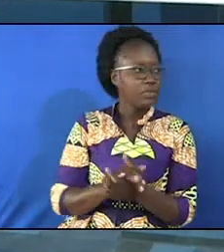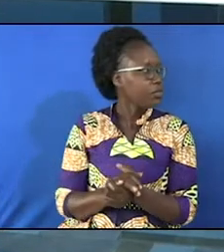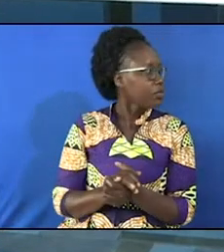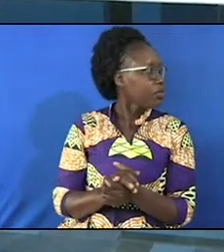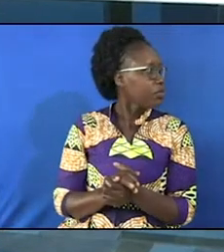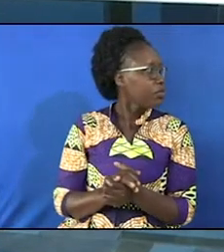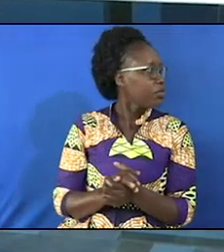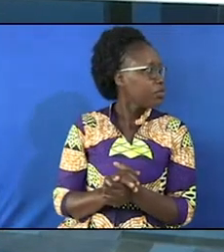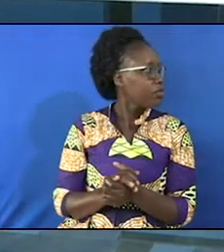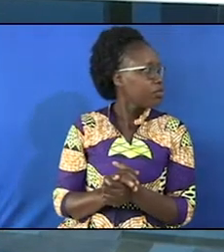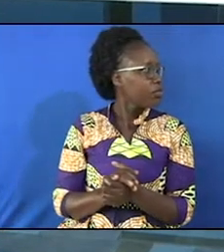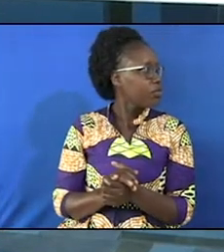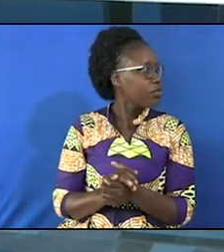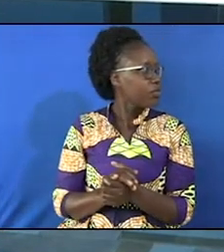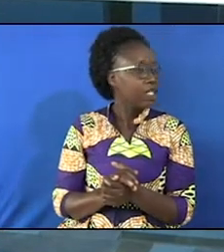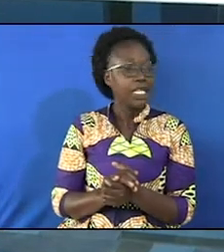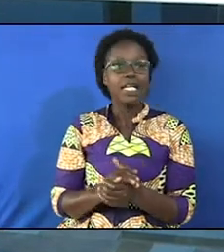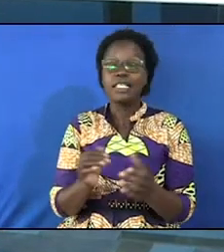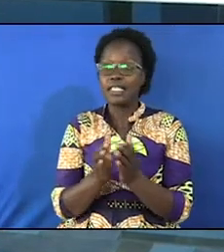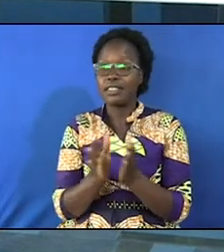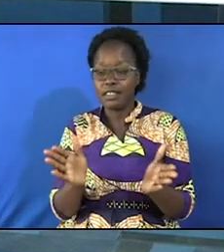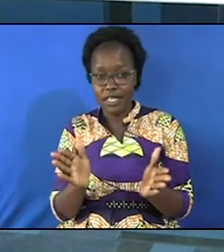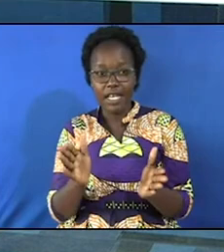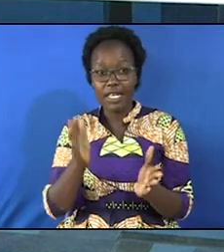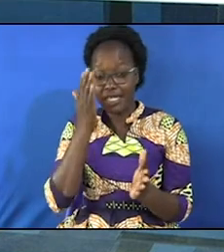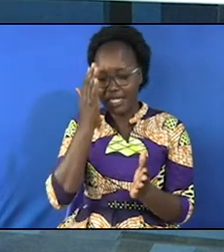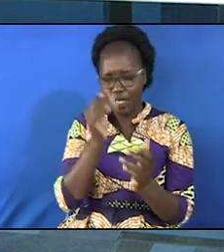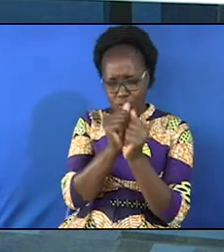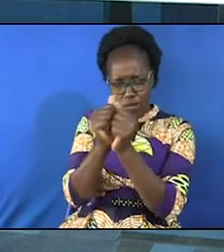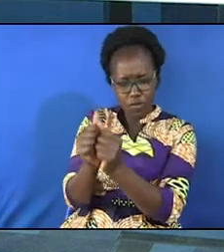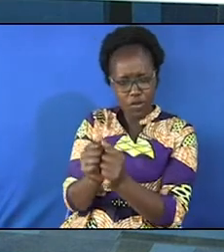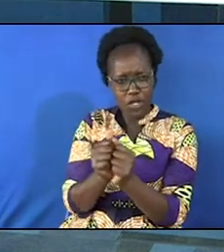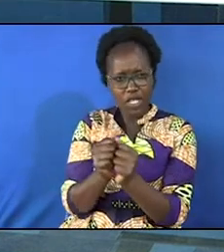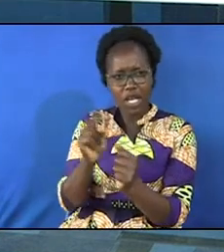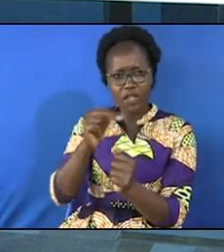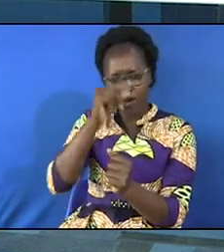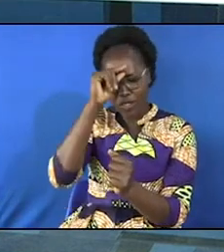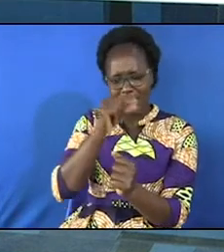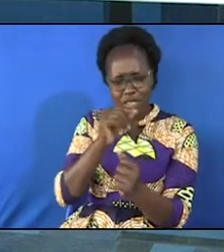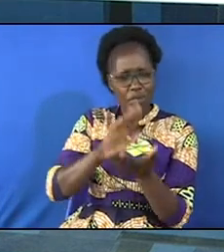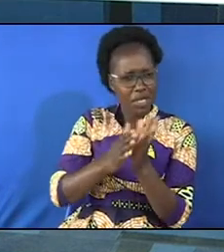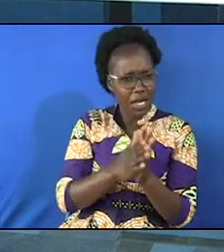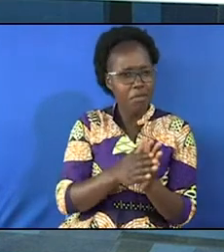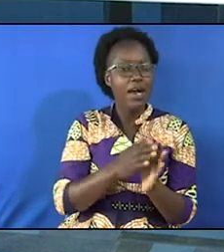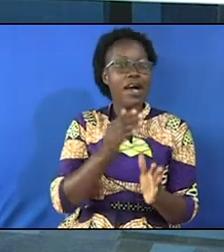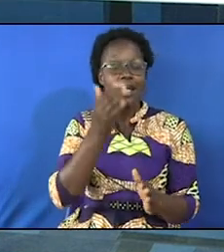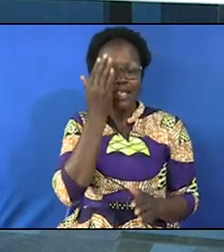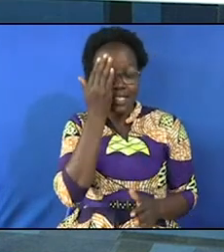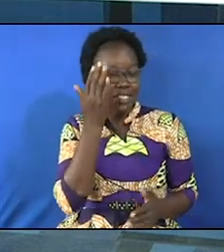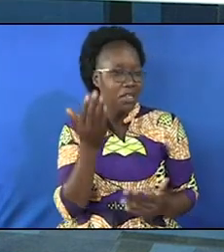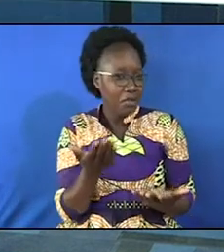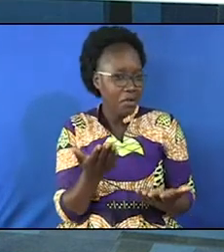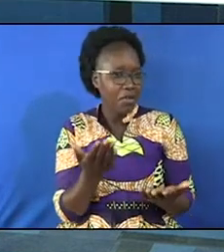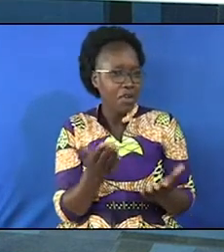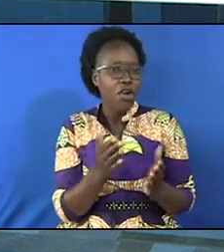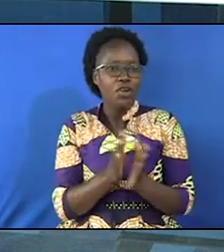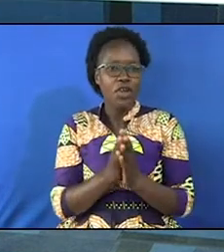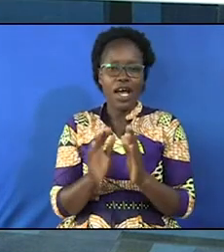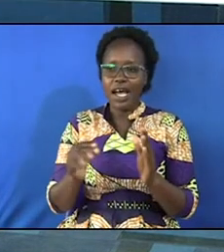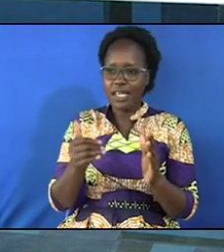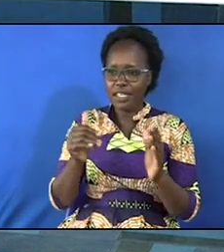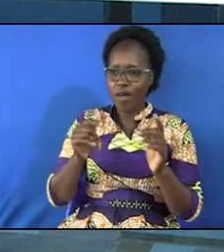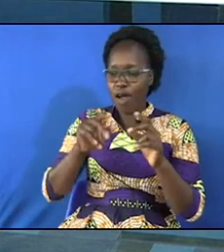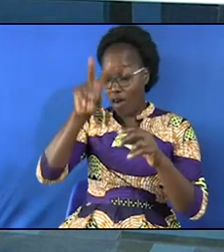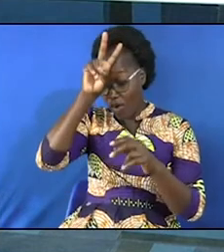Jacob and Israel will be together not every Jacob will become Israel not every goat will become the sheep